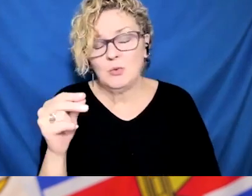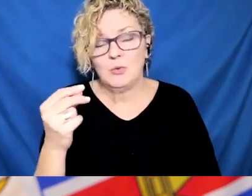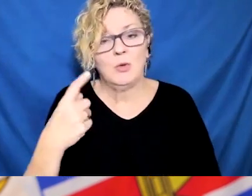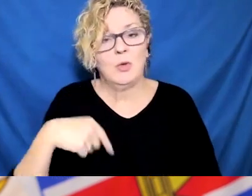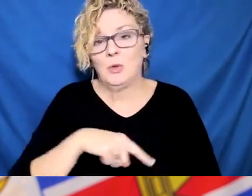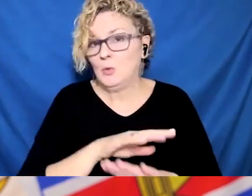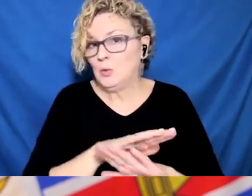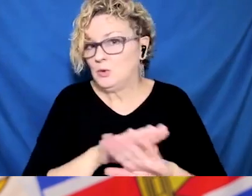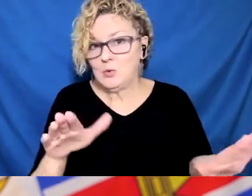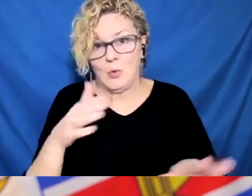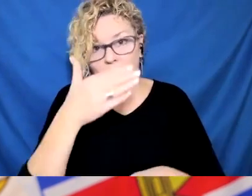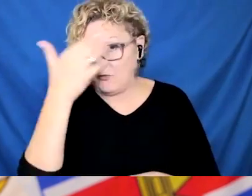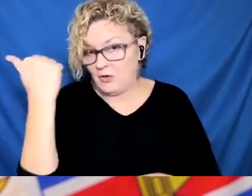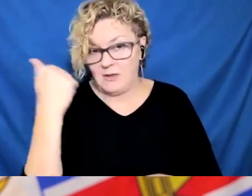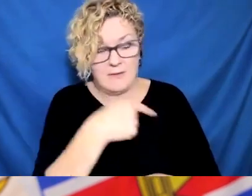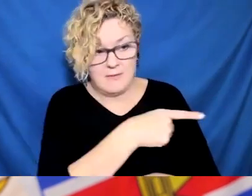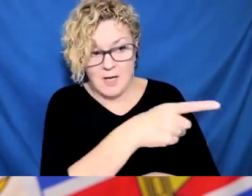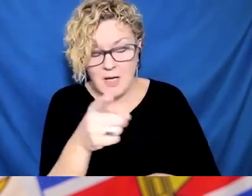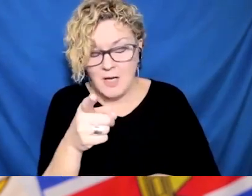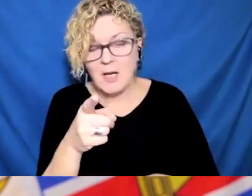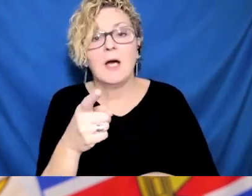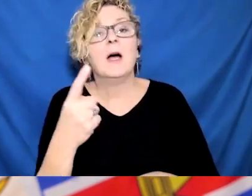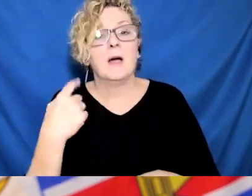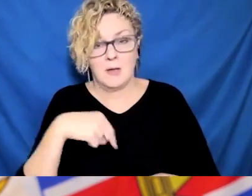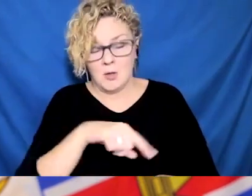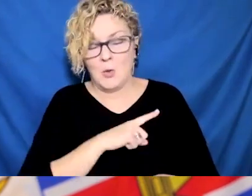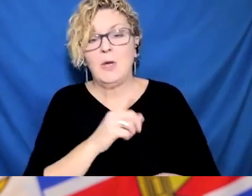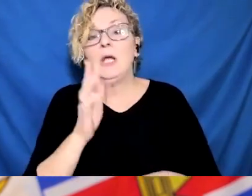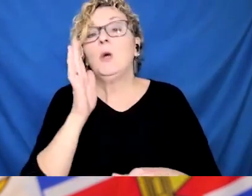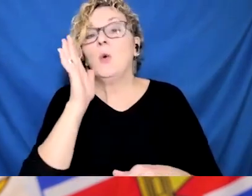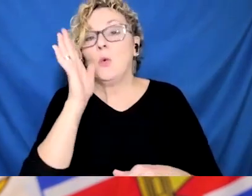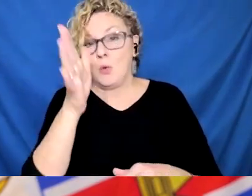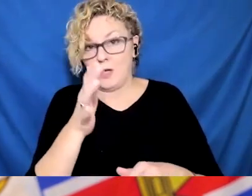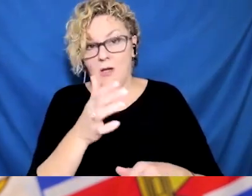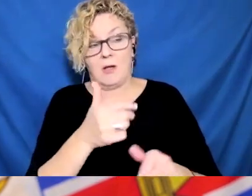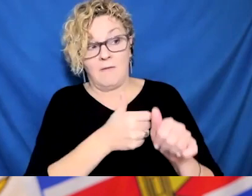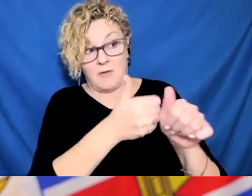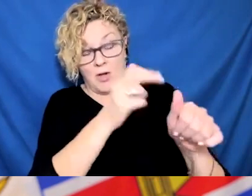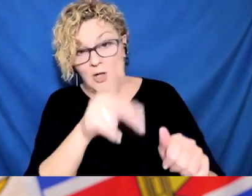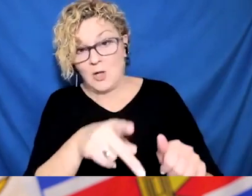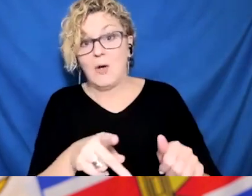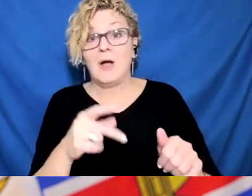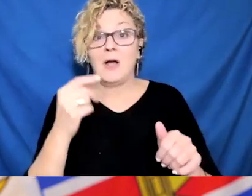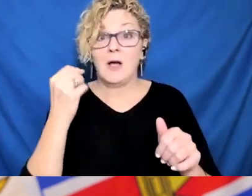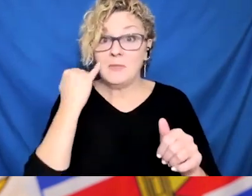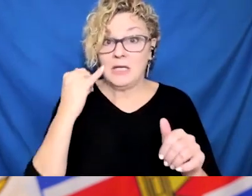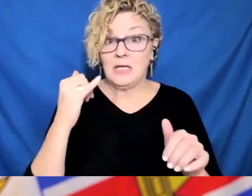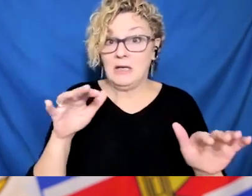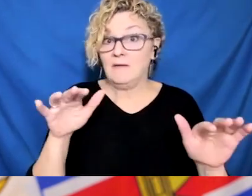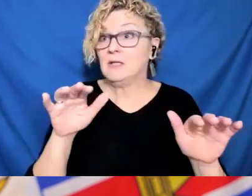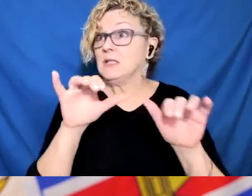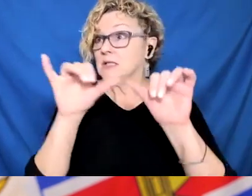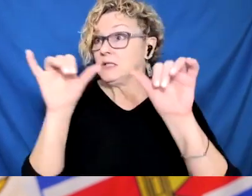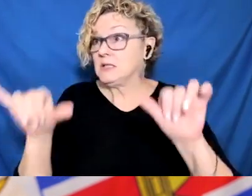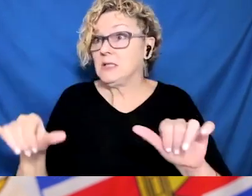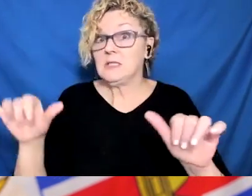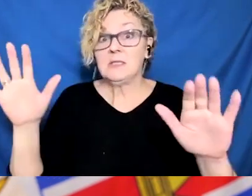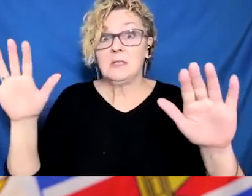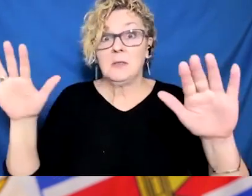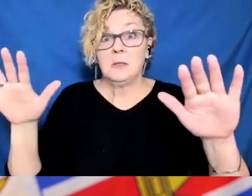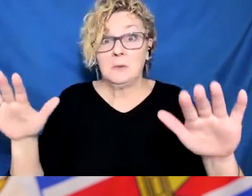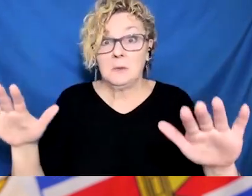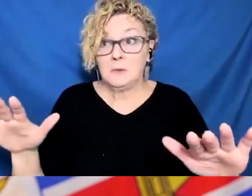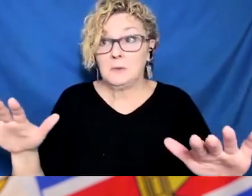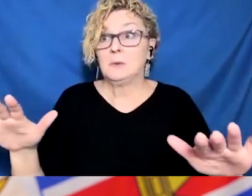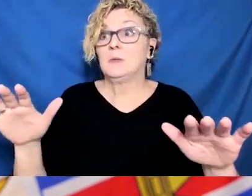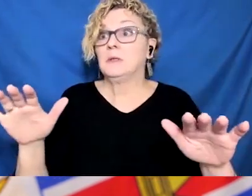And thirdly, to minimize societal disruption so that we're minimizing those negative consequences of any of